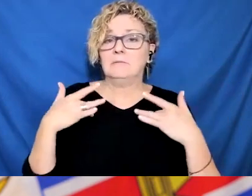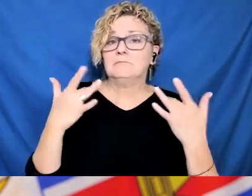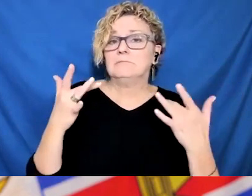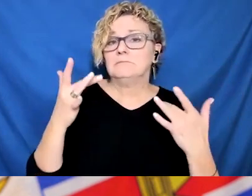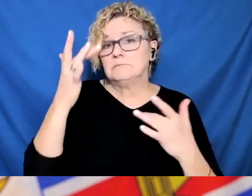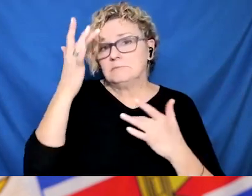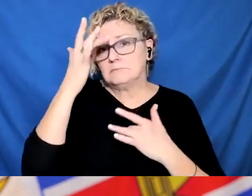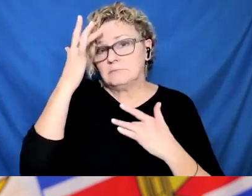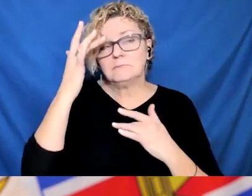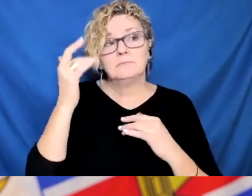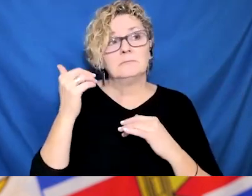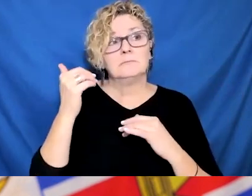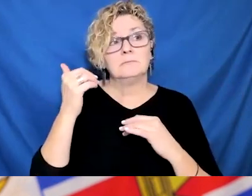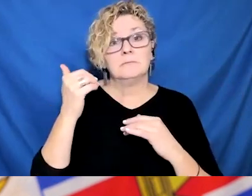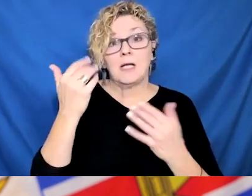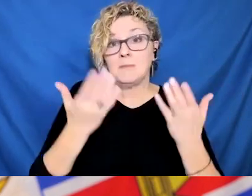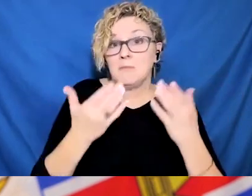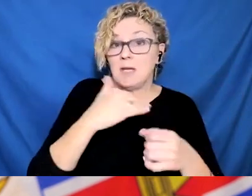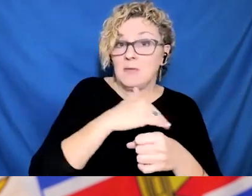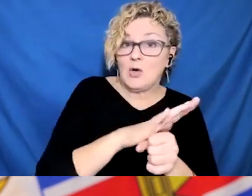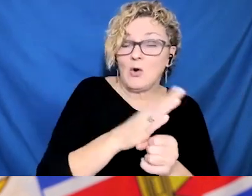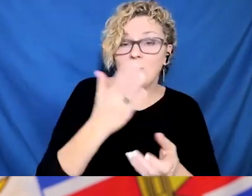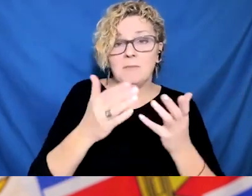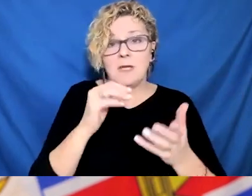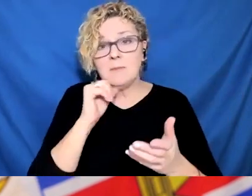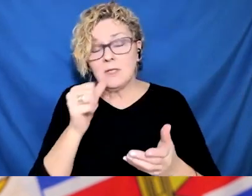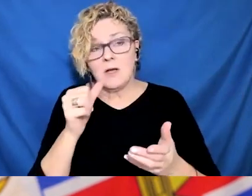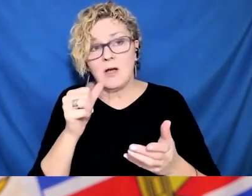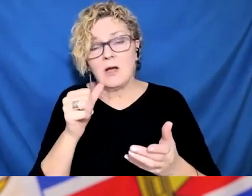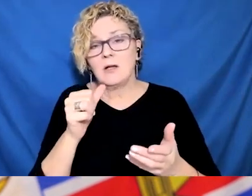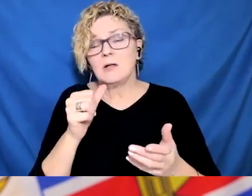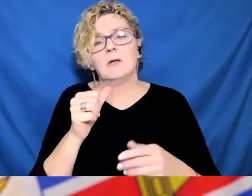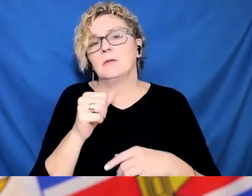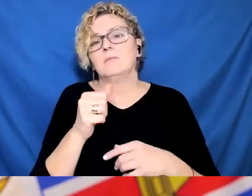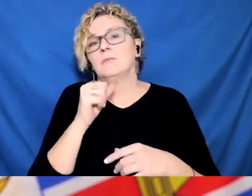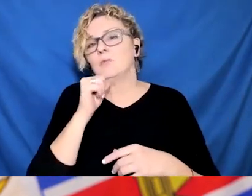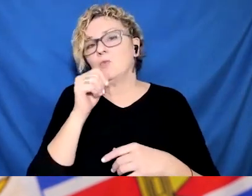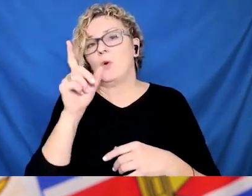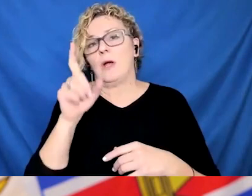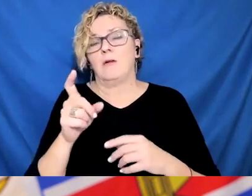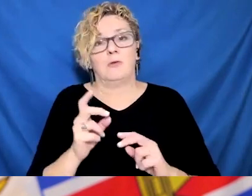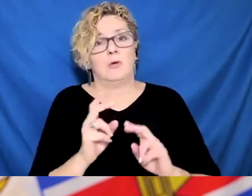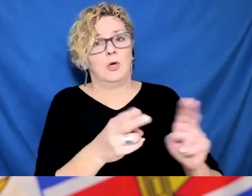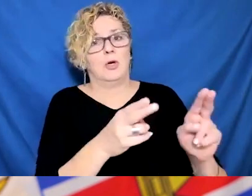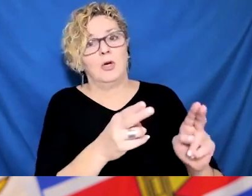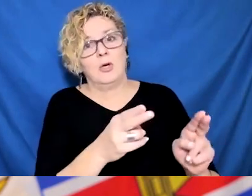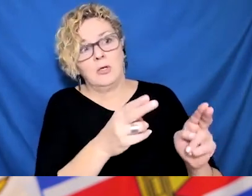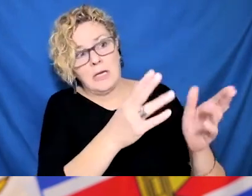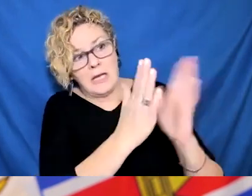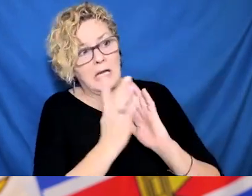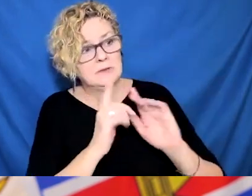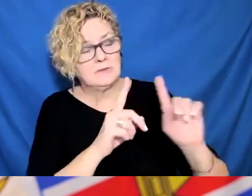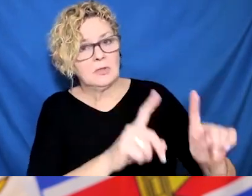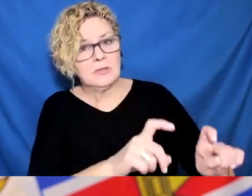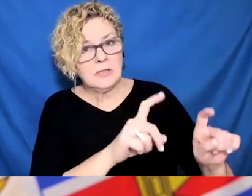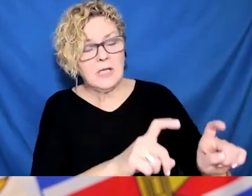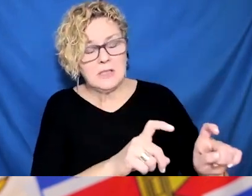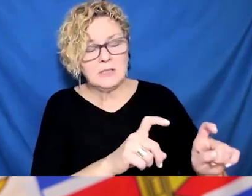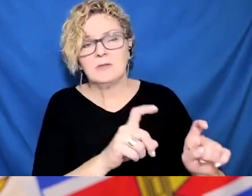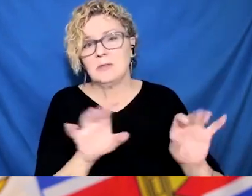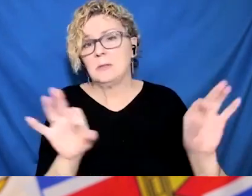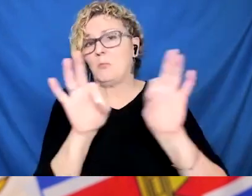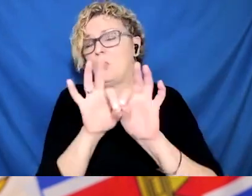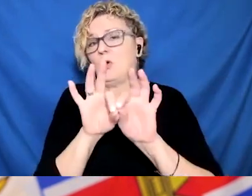did get infected by over 50%. And we have no reason to think it would be any less than that with Omicron. So